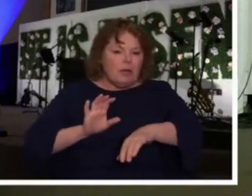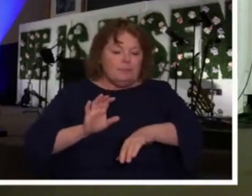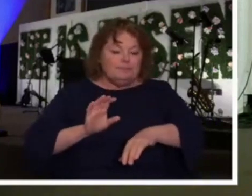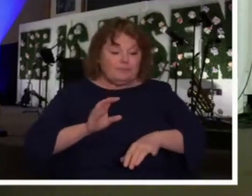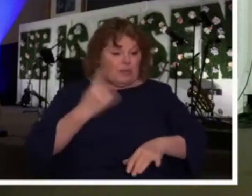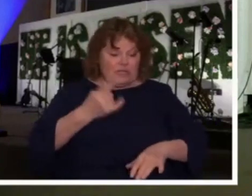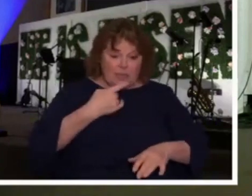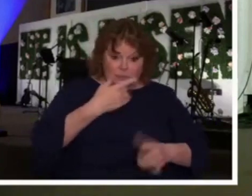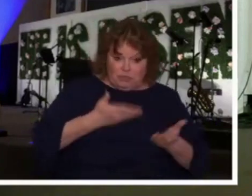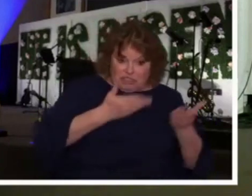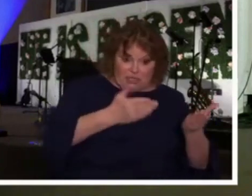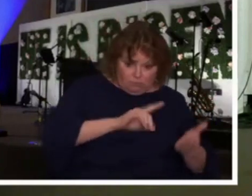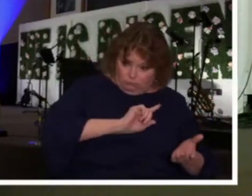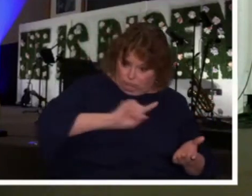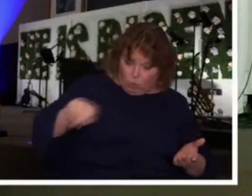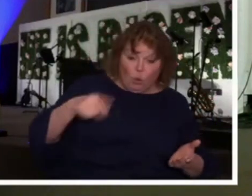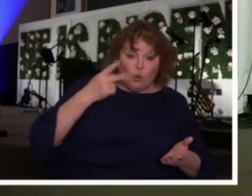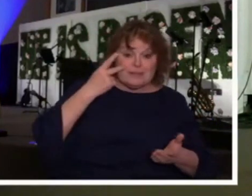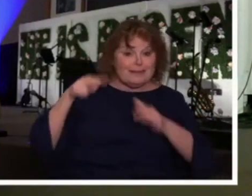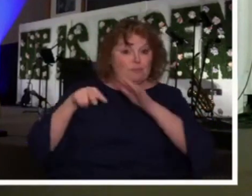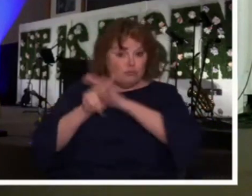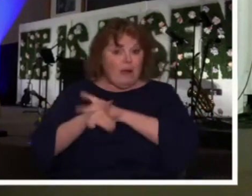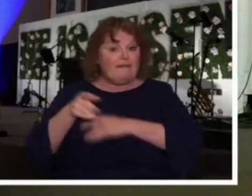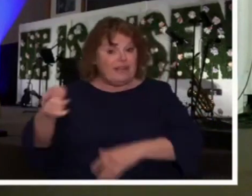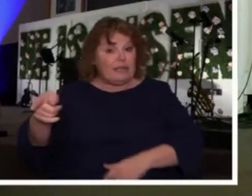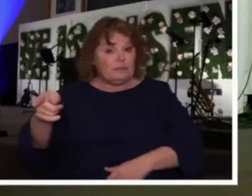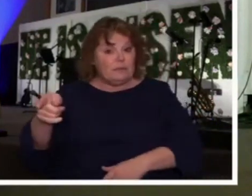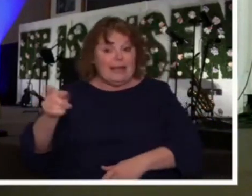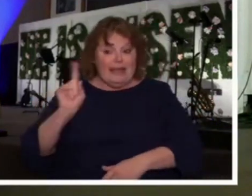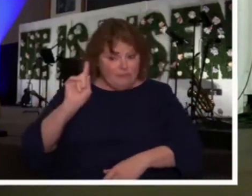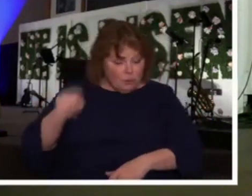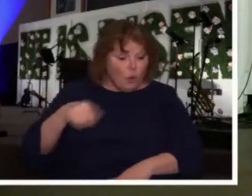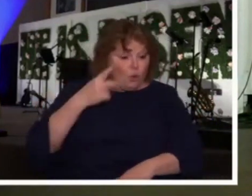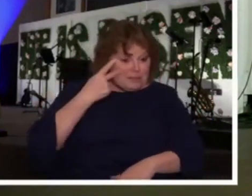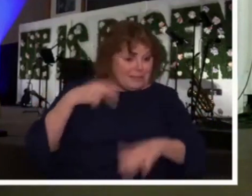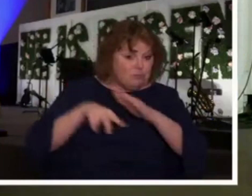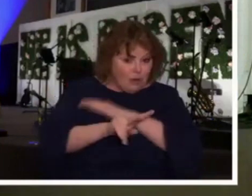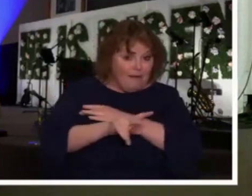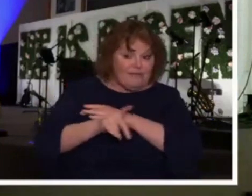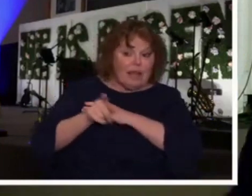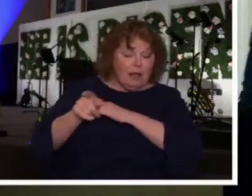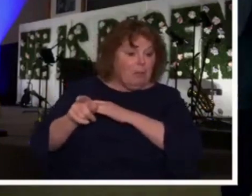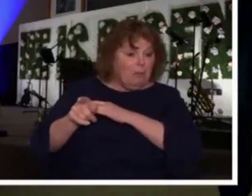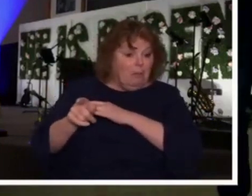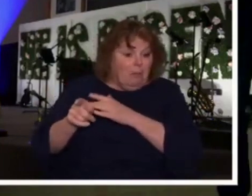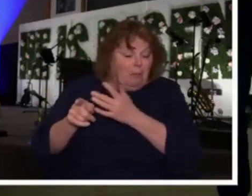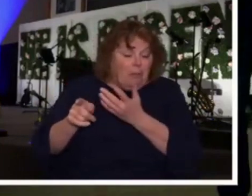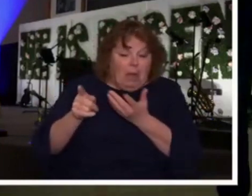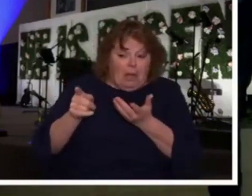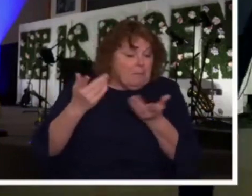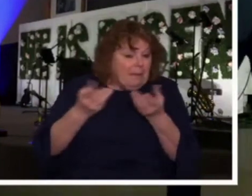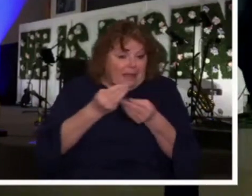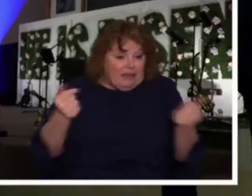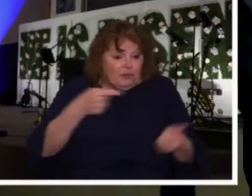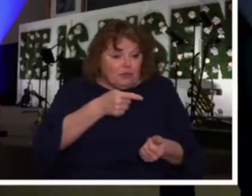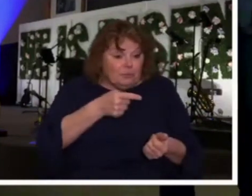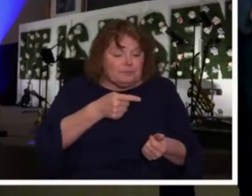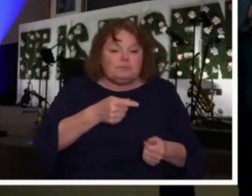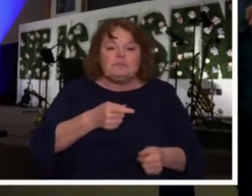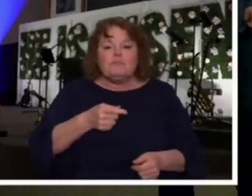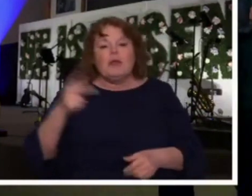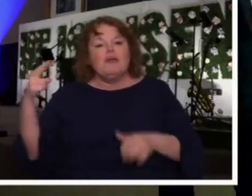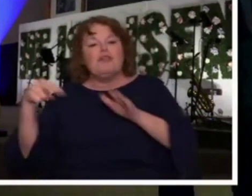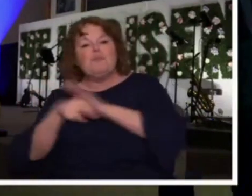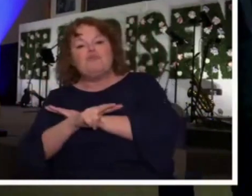one of the prophets in Israel. He went there. The prophet didn't even come out to speak to him, humbling him and